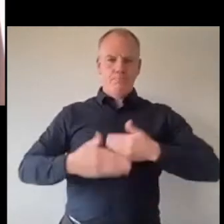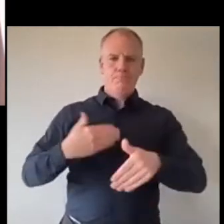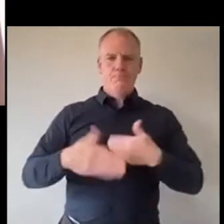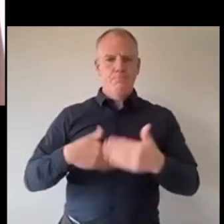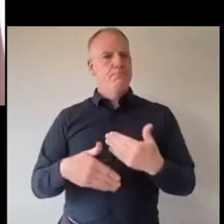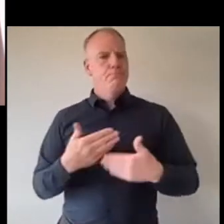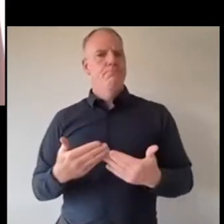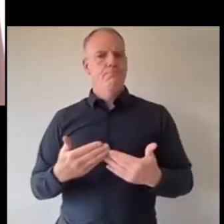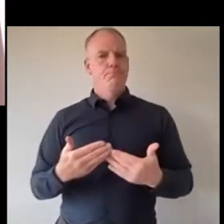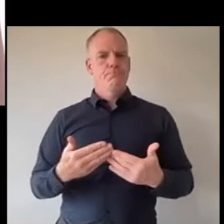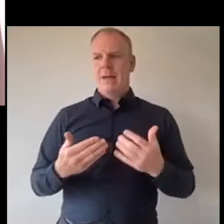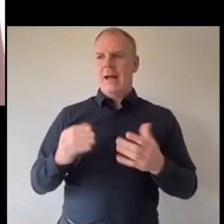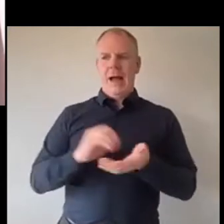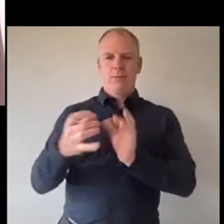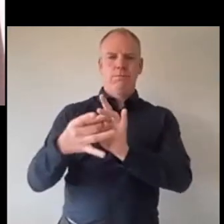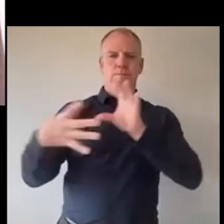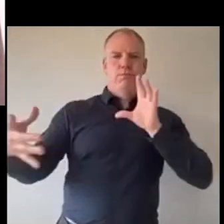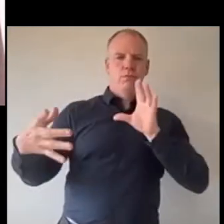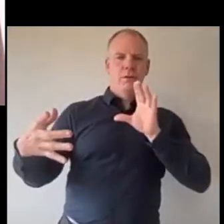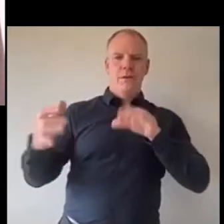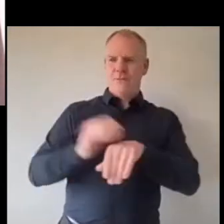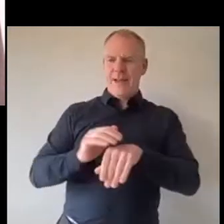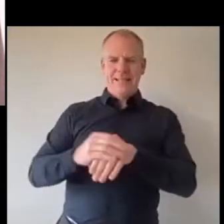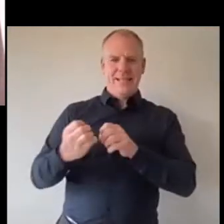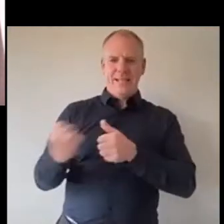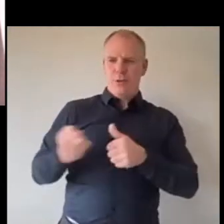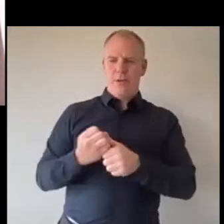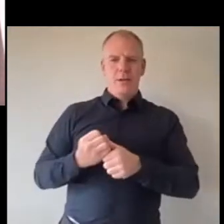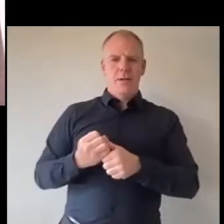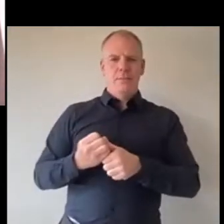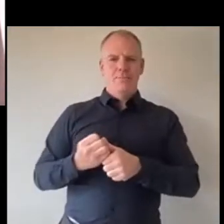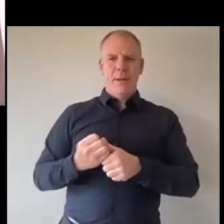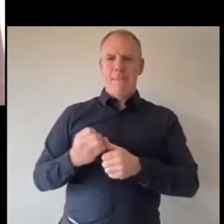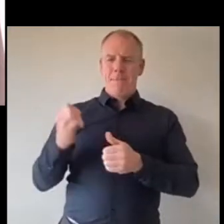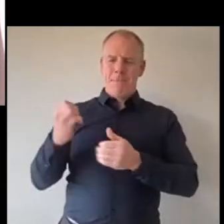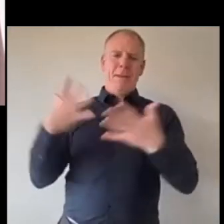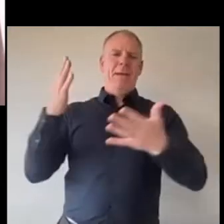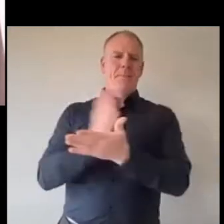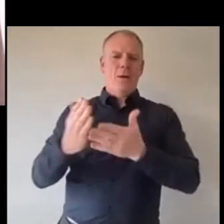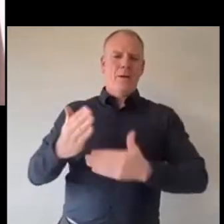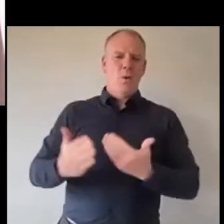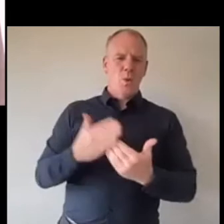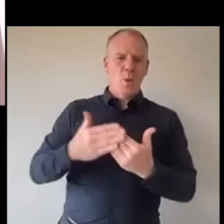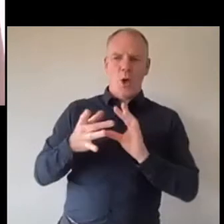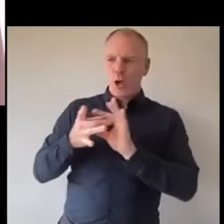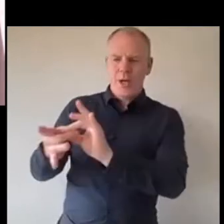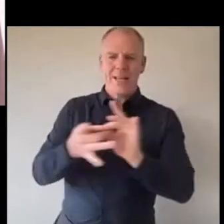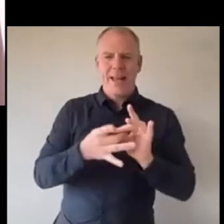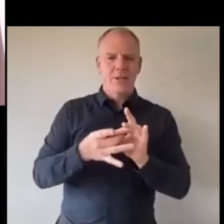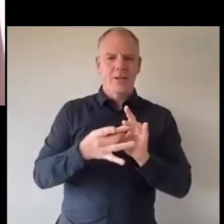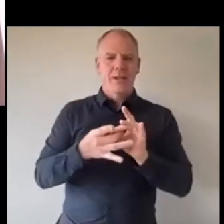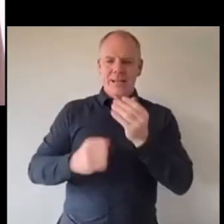to disconnect from each other which is at the core of youth is connection that's when you that's when you develop your values